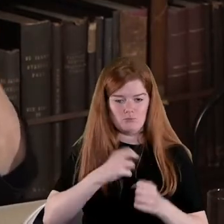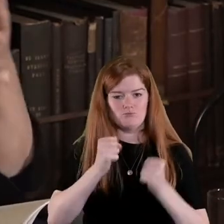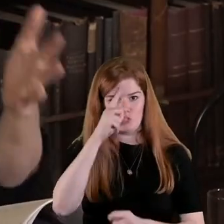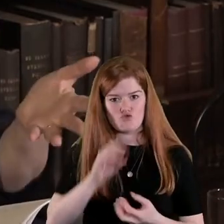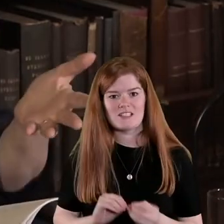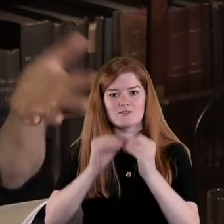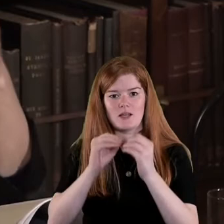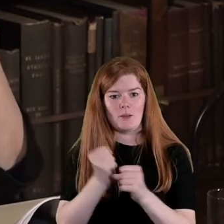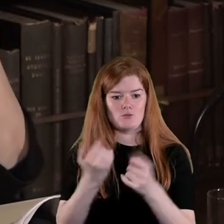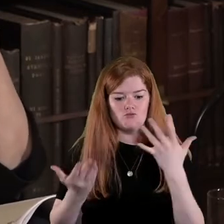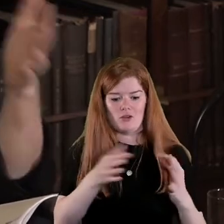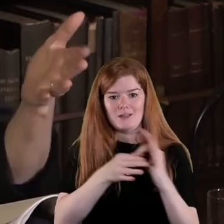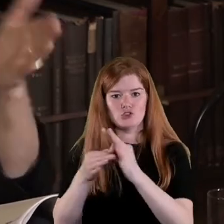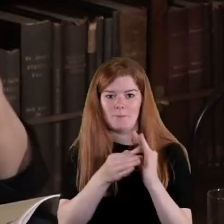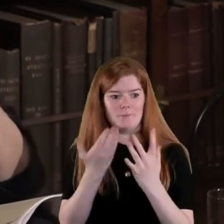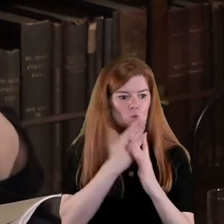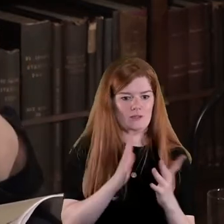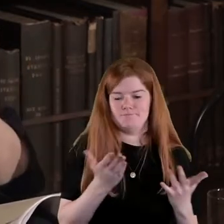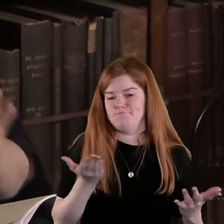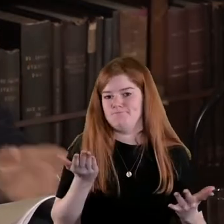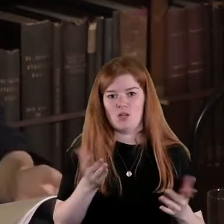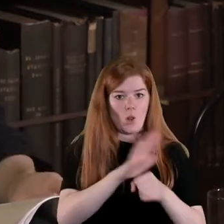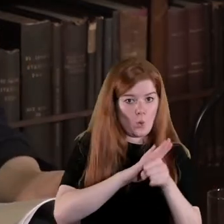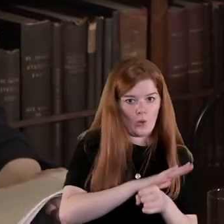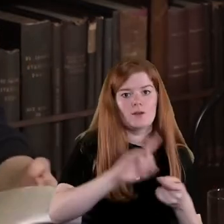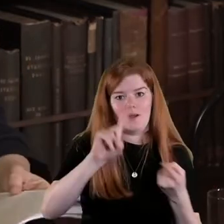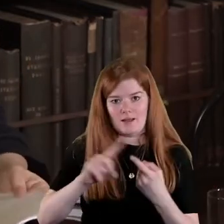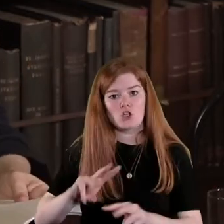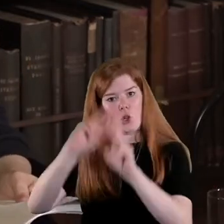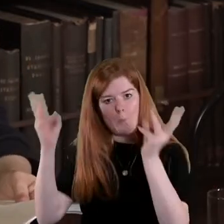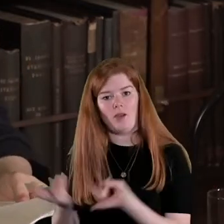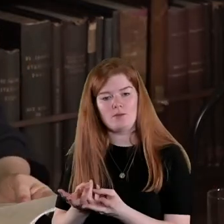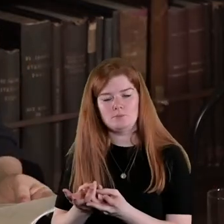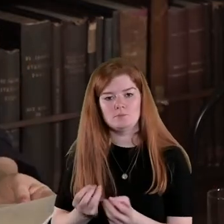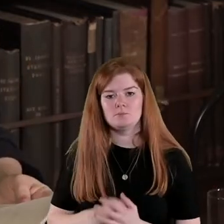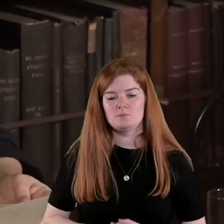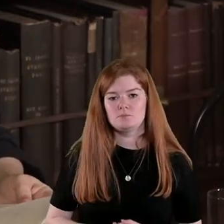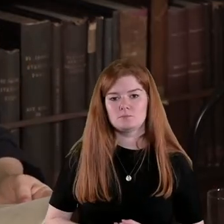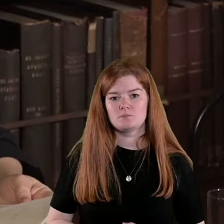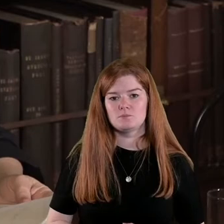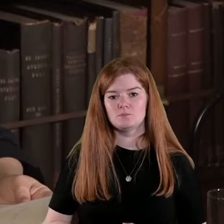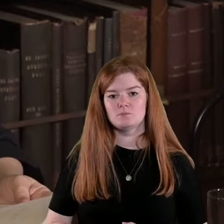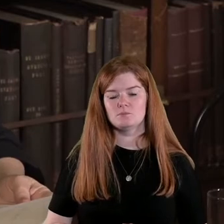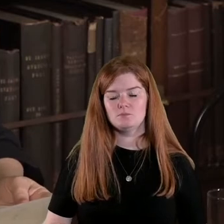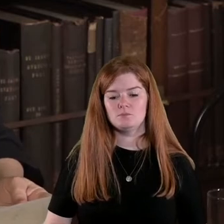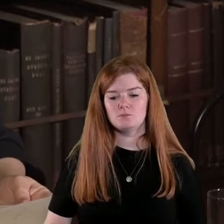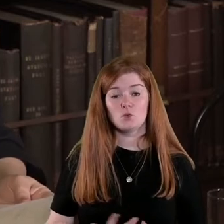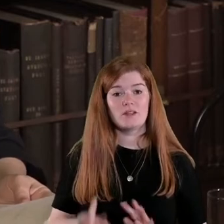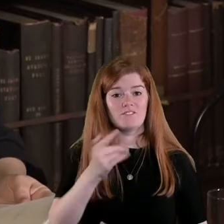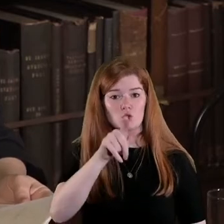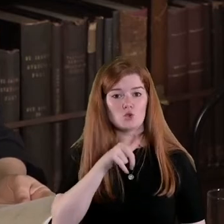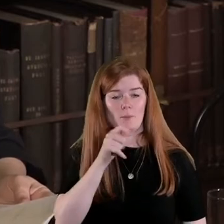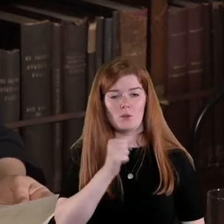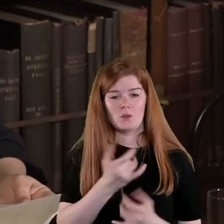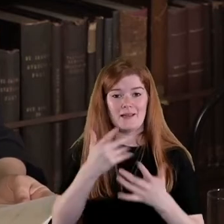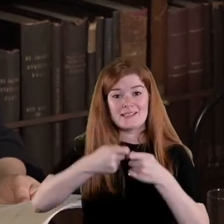around the relationship you know between the local and the global so in terms of when you talk about as well